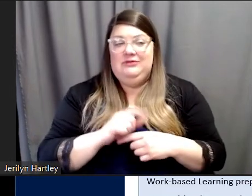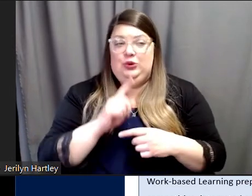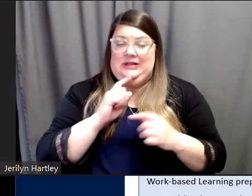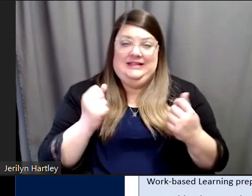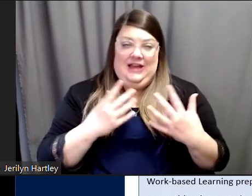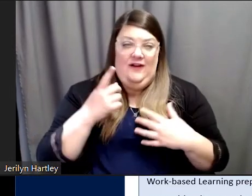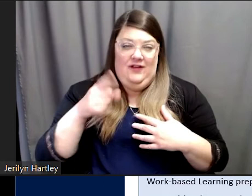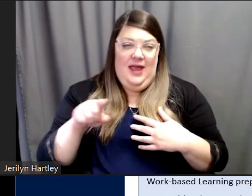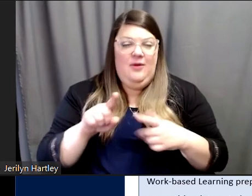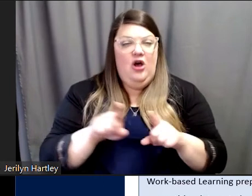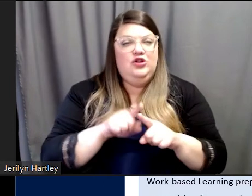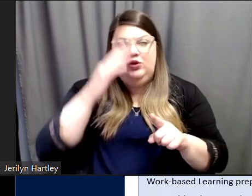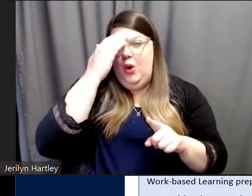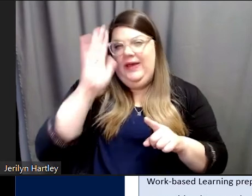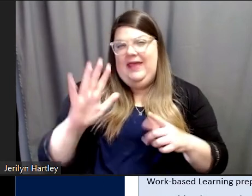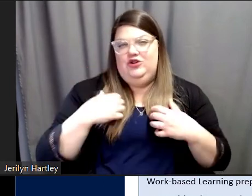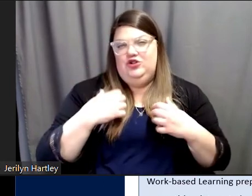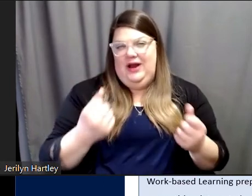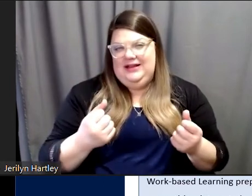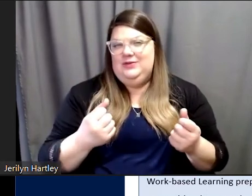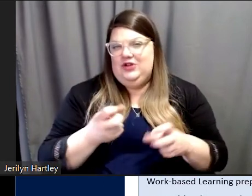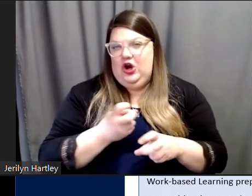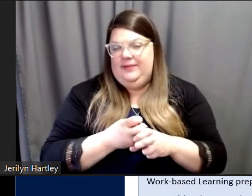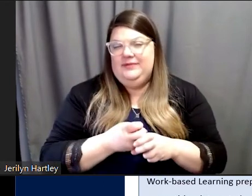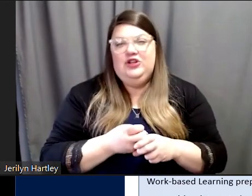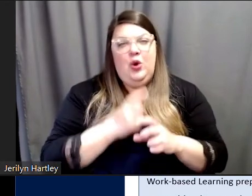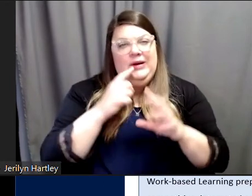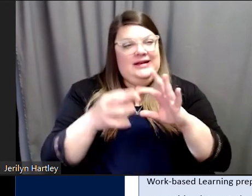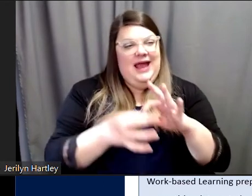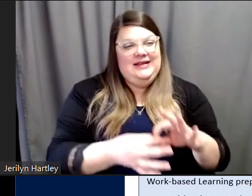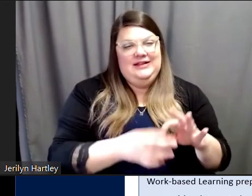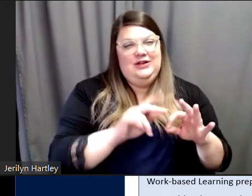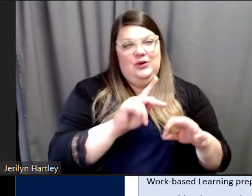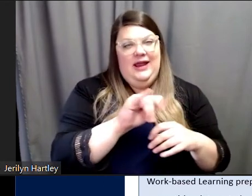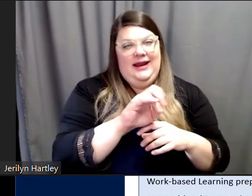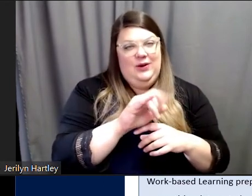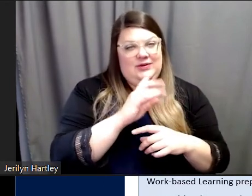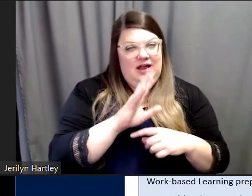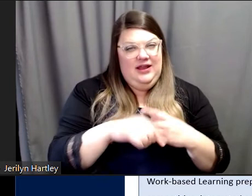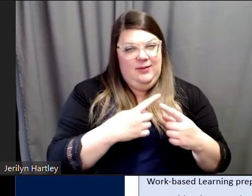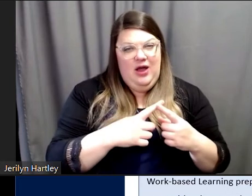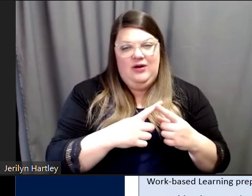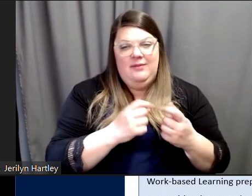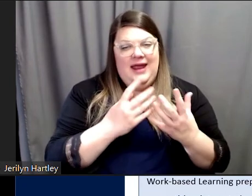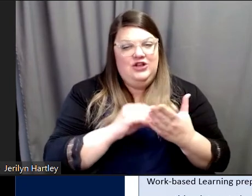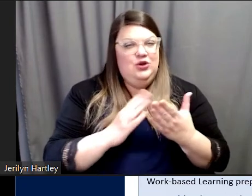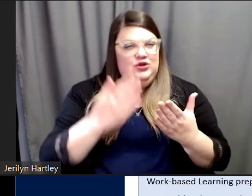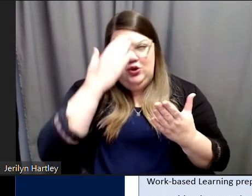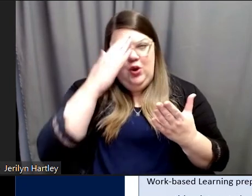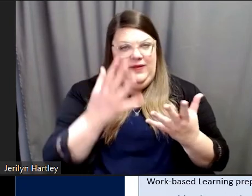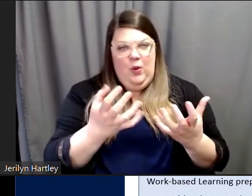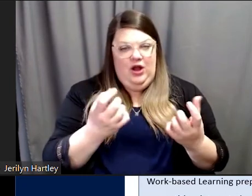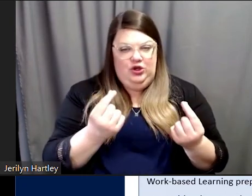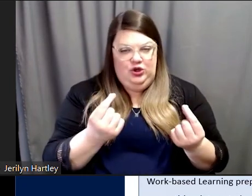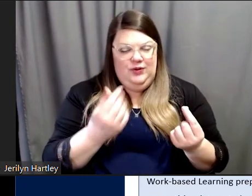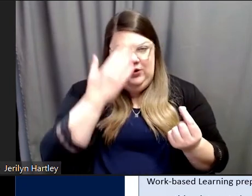their strengths. So I think this really ties into what Katie was saying about how a lot of students don't know what they want to do. Don't know what they're good at, are